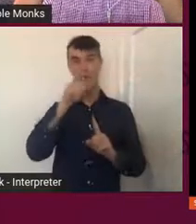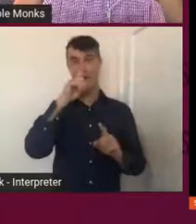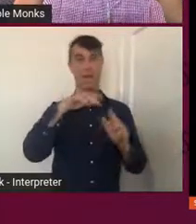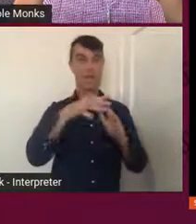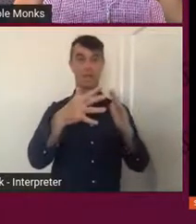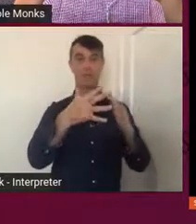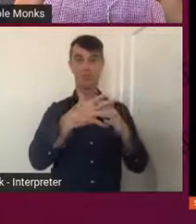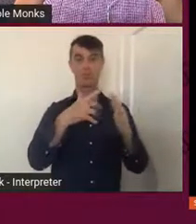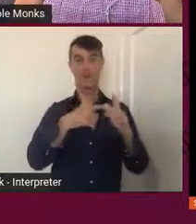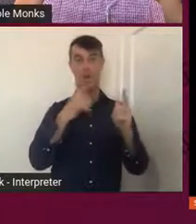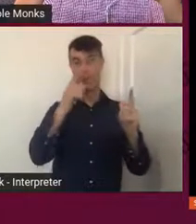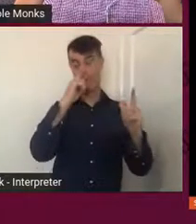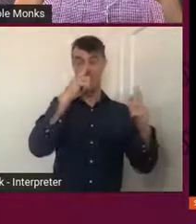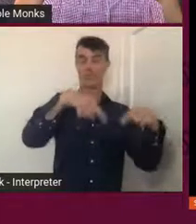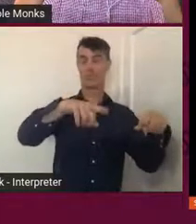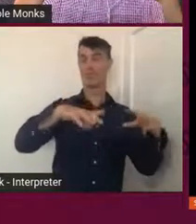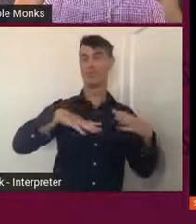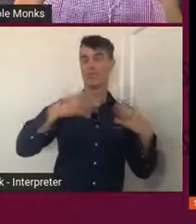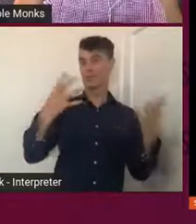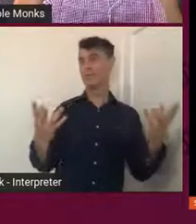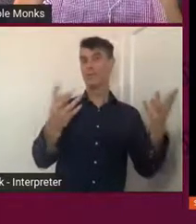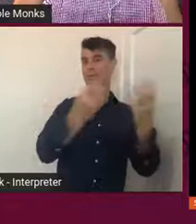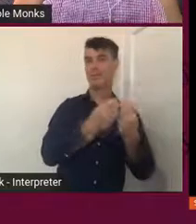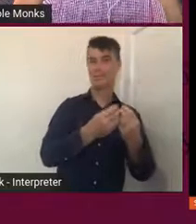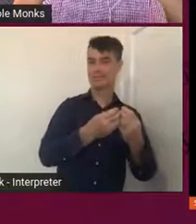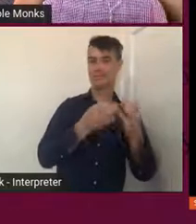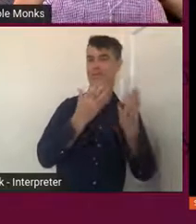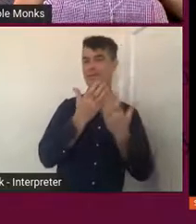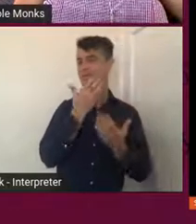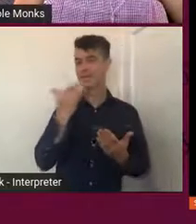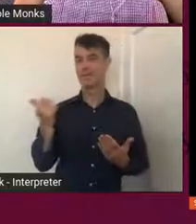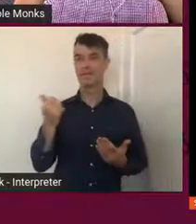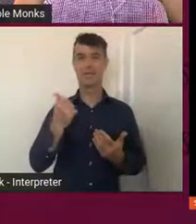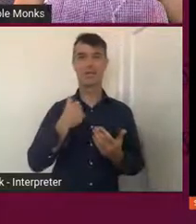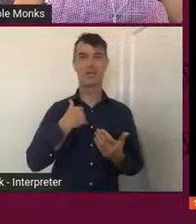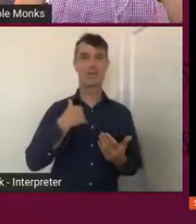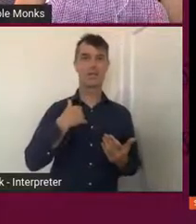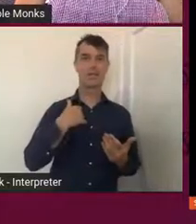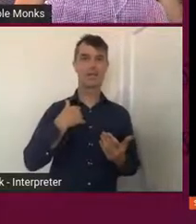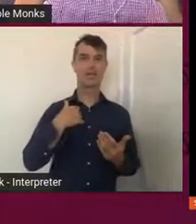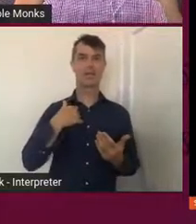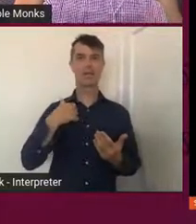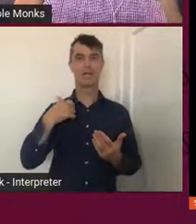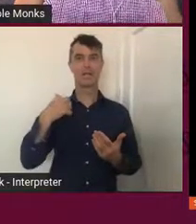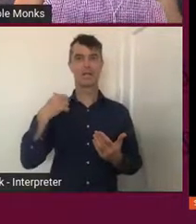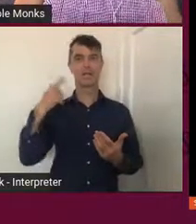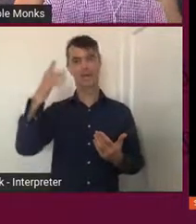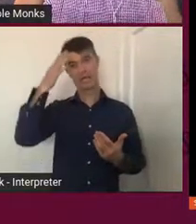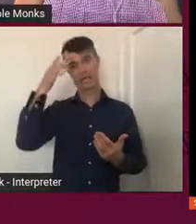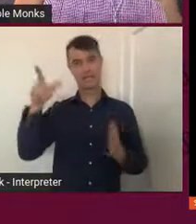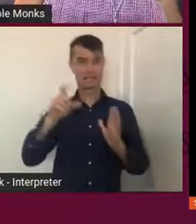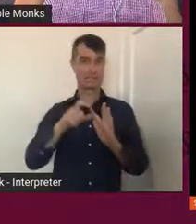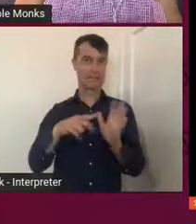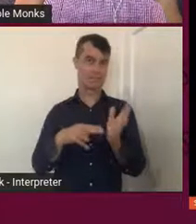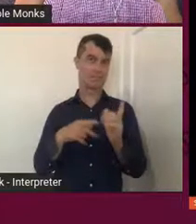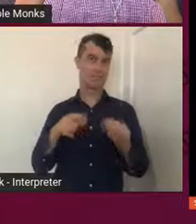So, it was really lovely sort of coming together. So, yeah, my elder, Elvie Dan, was there. So, that was wonderful.